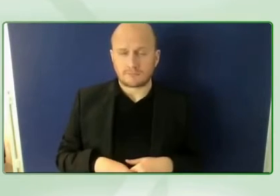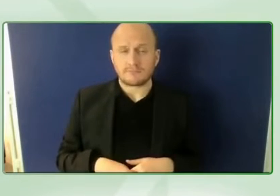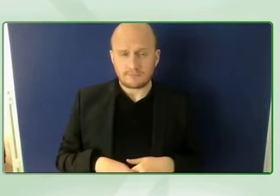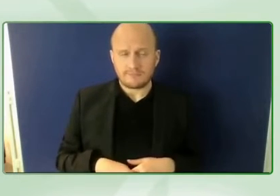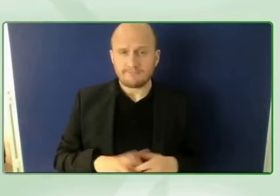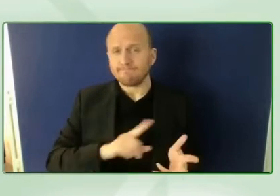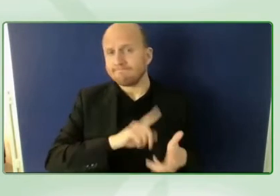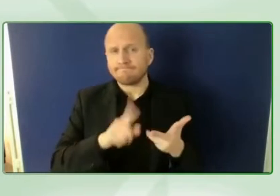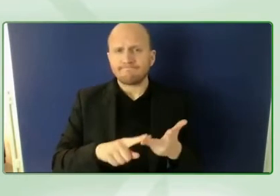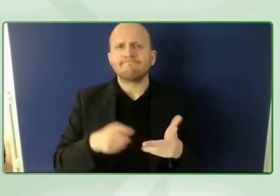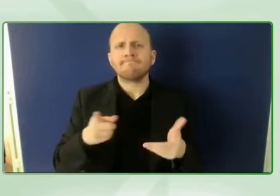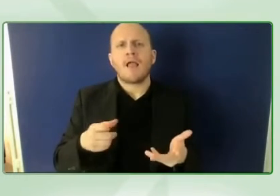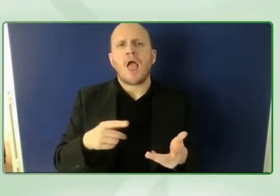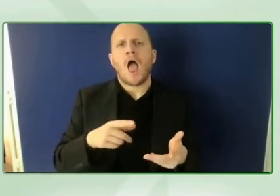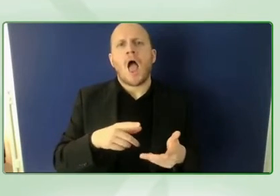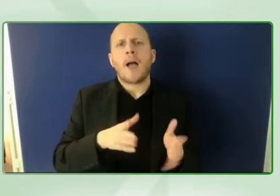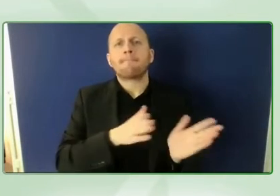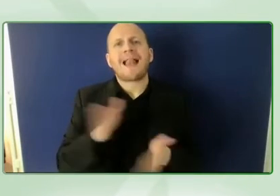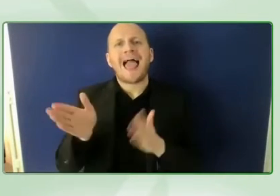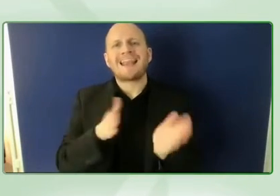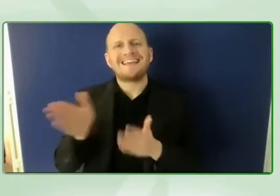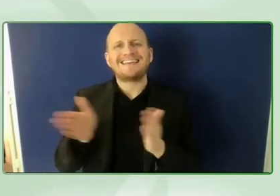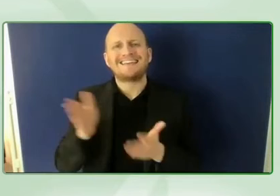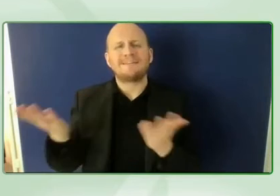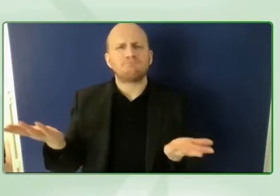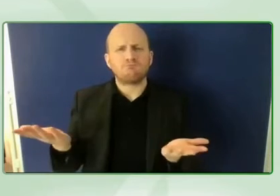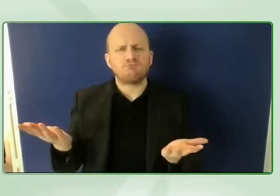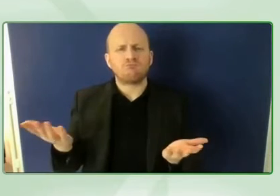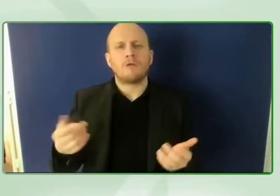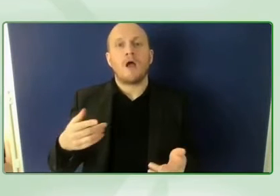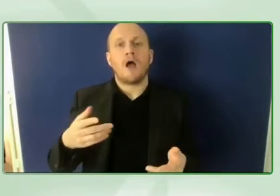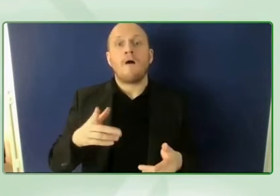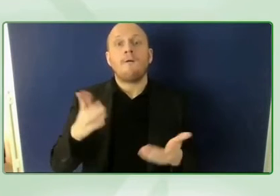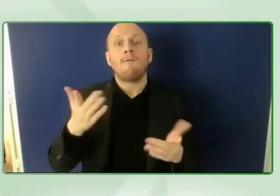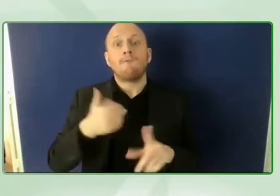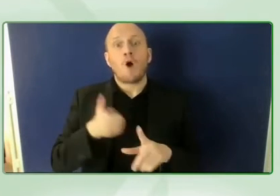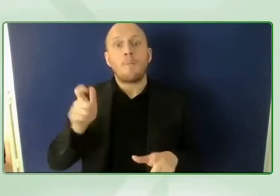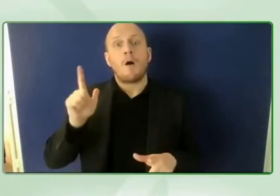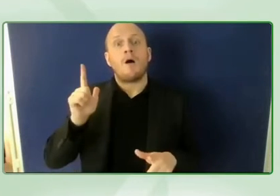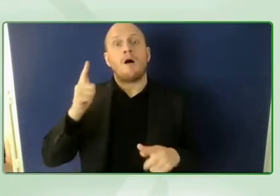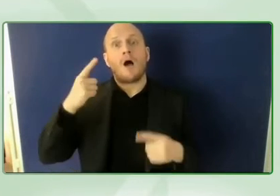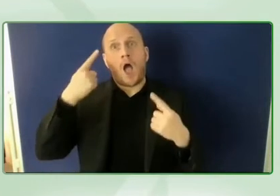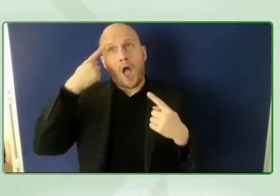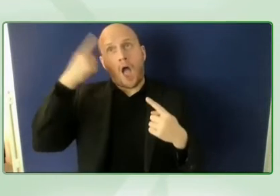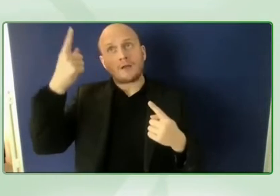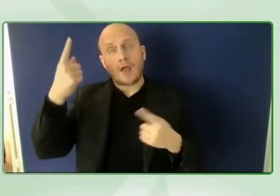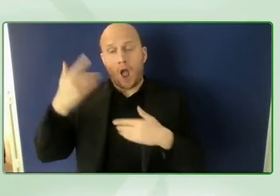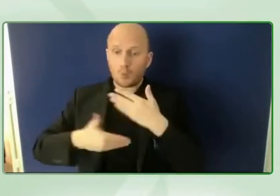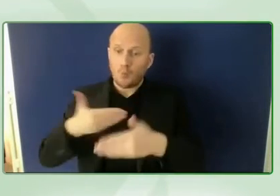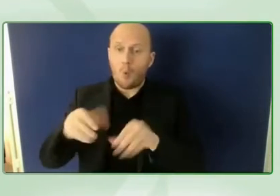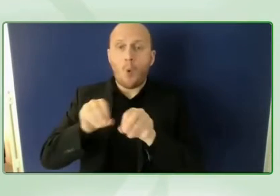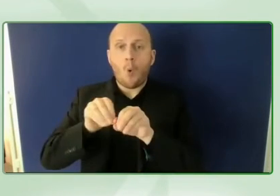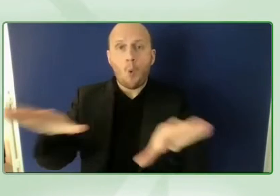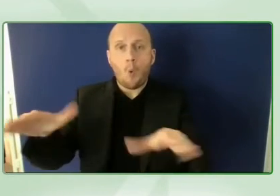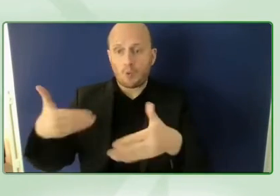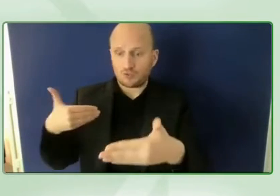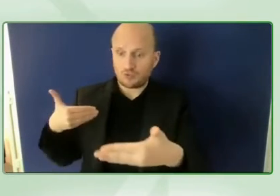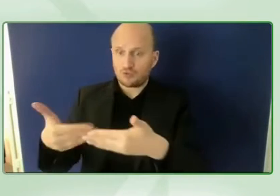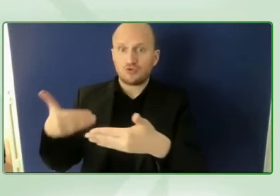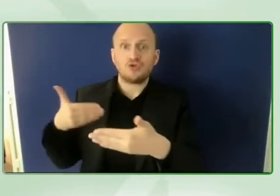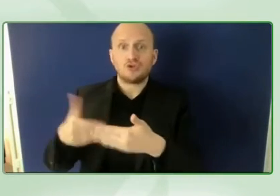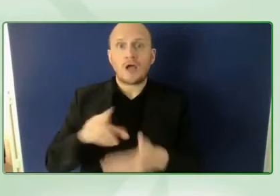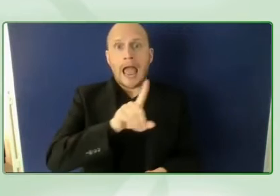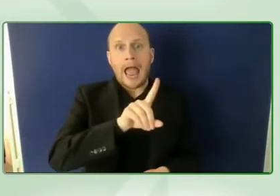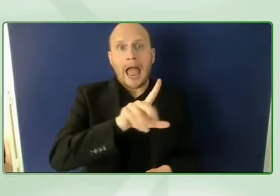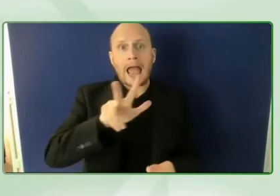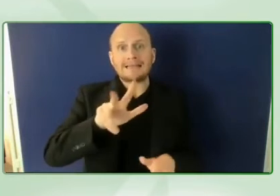of this i mean we took 18 months to get it to the launch phase and it sounds like a very long time but actually we could have done with an